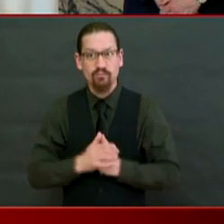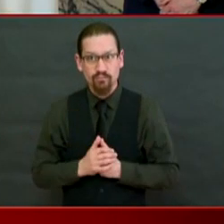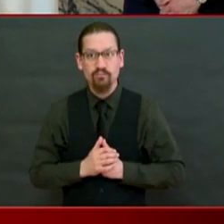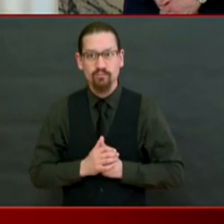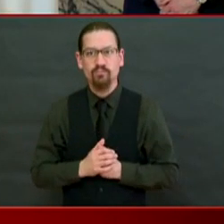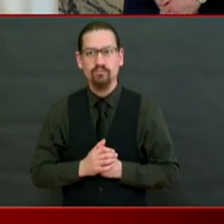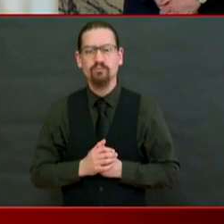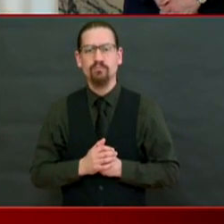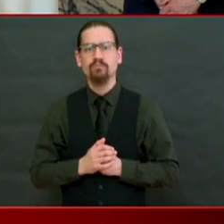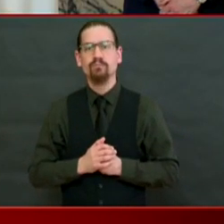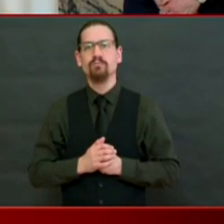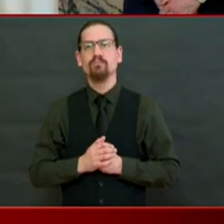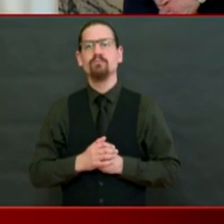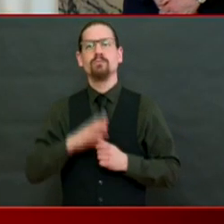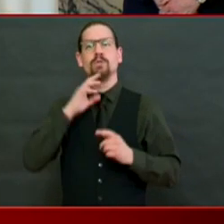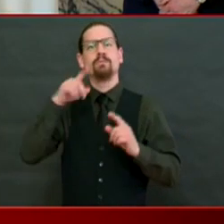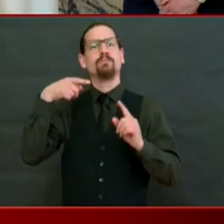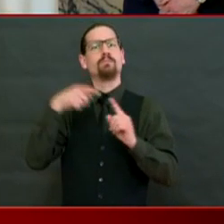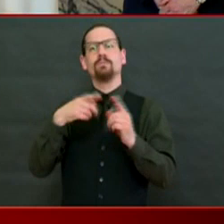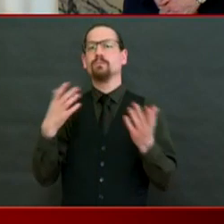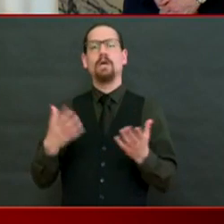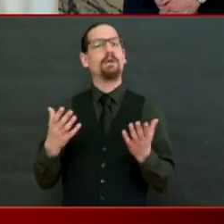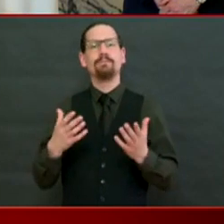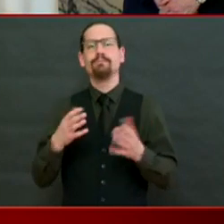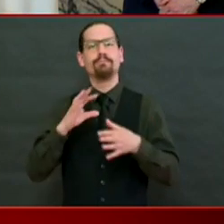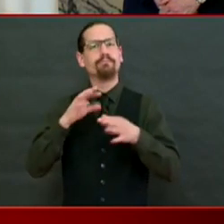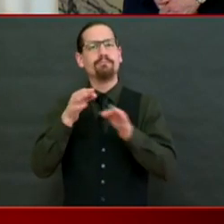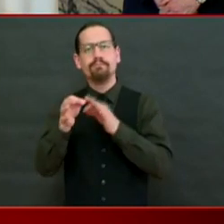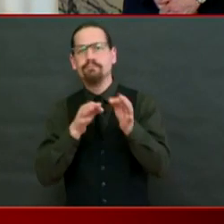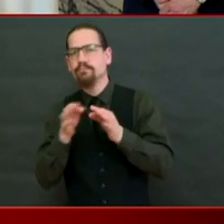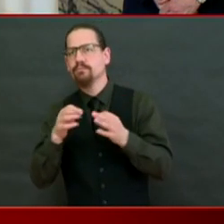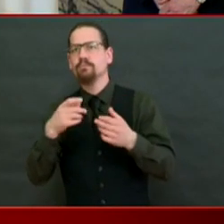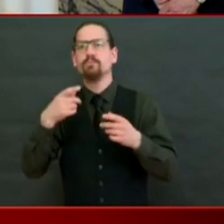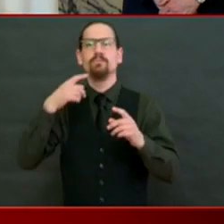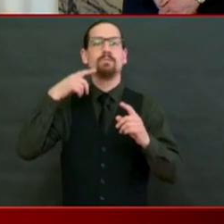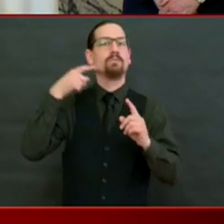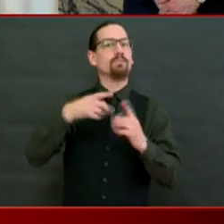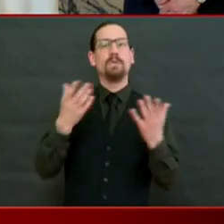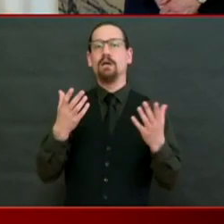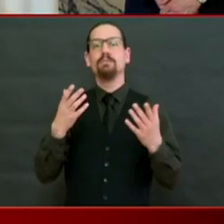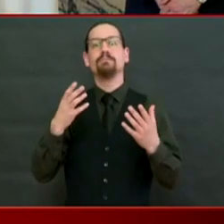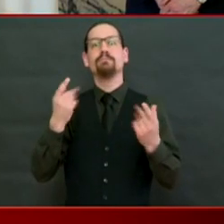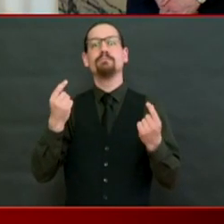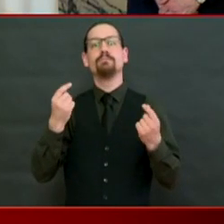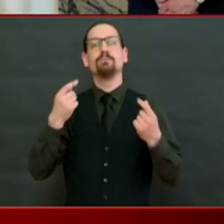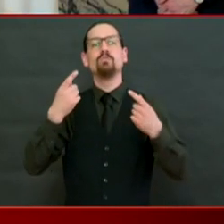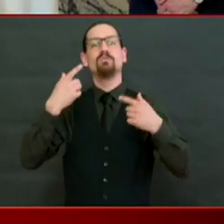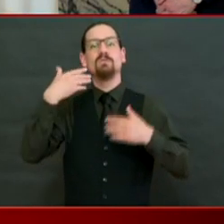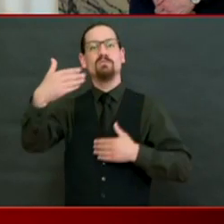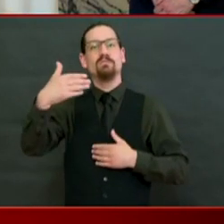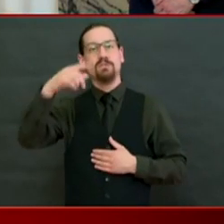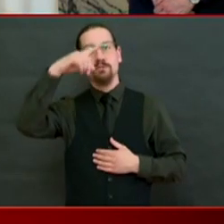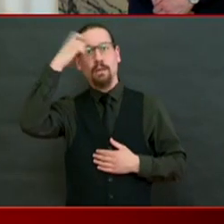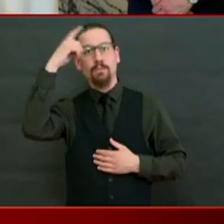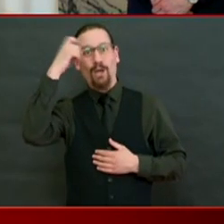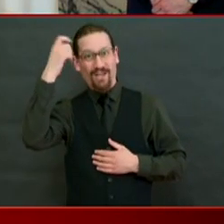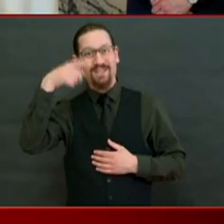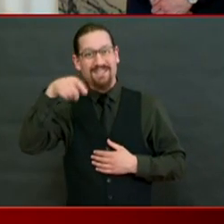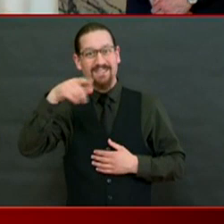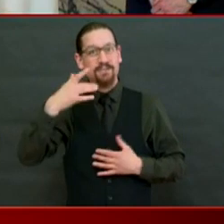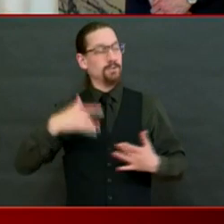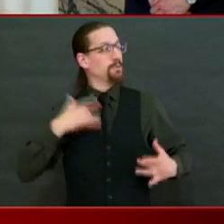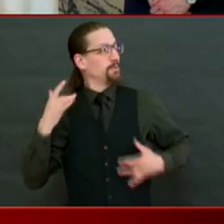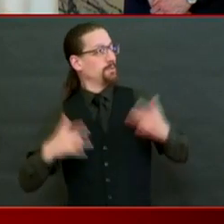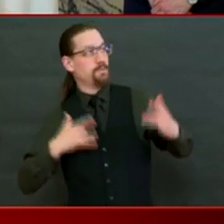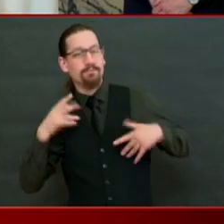about, which relates to large events in the summer. So, as I've explained, it is my